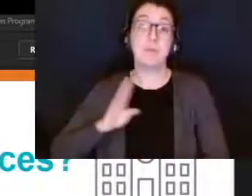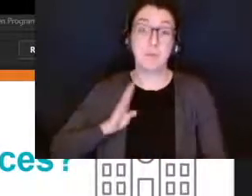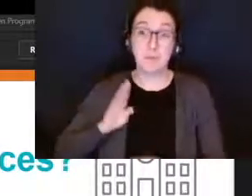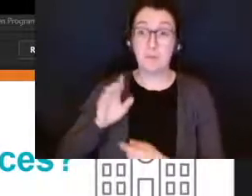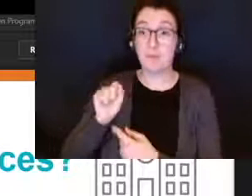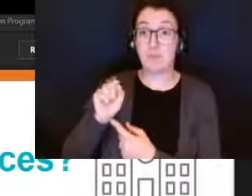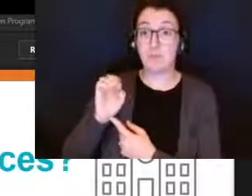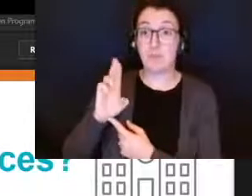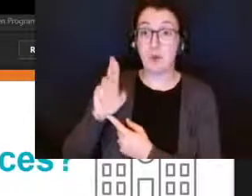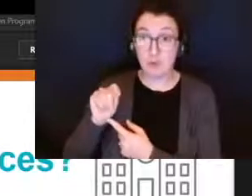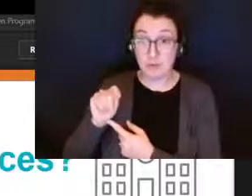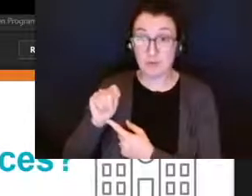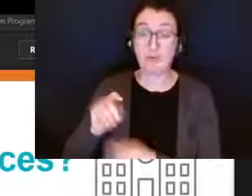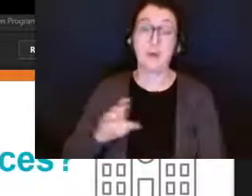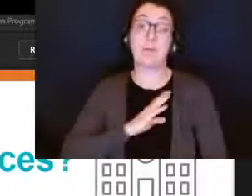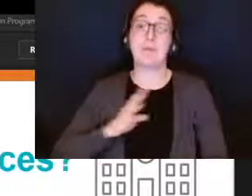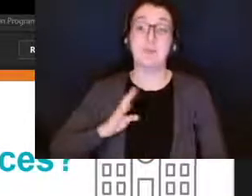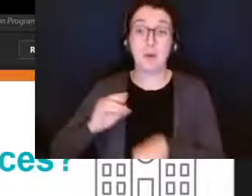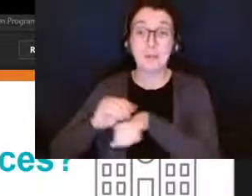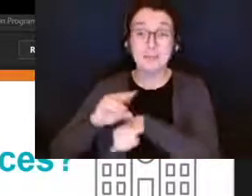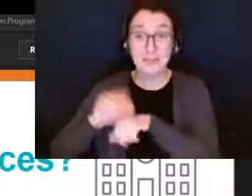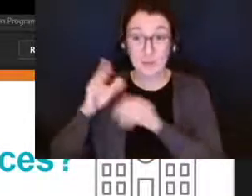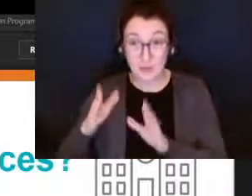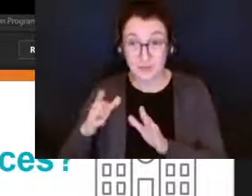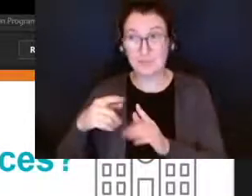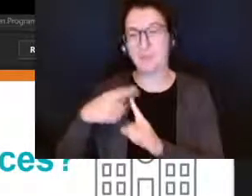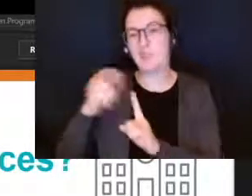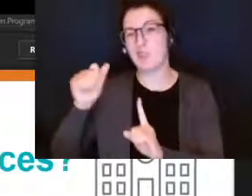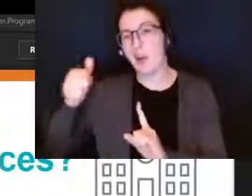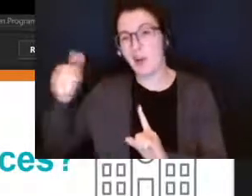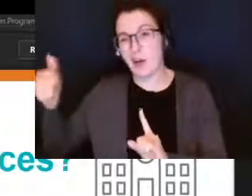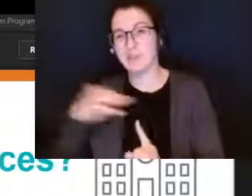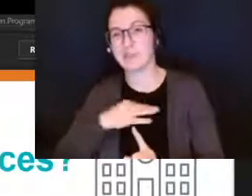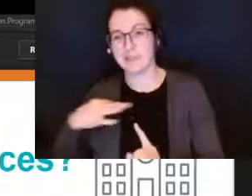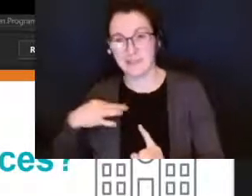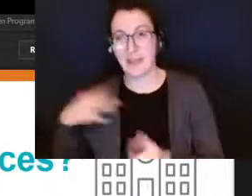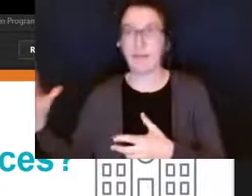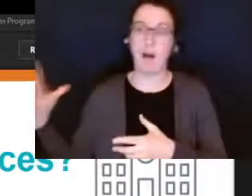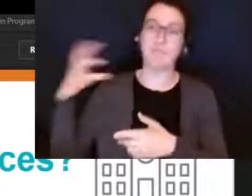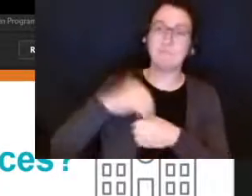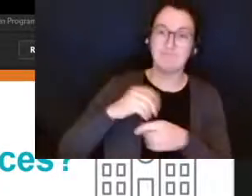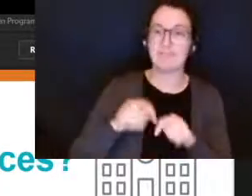who you met earlier as well as other board special education staff as required